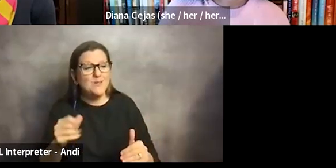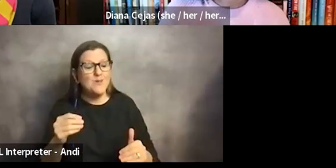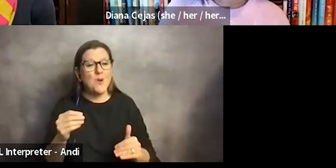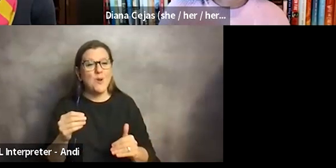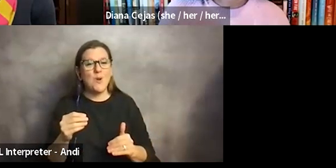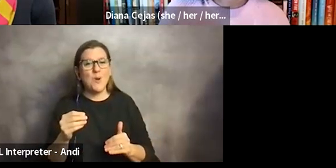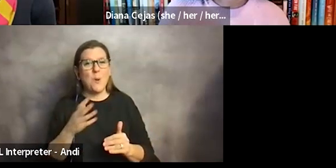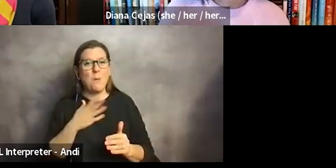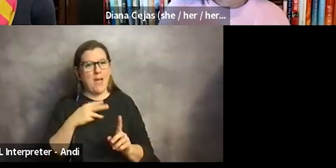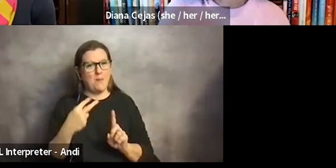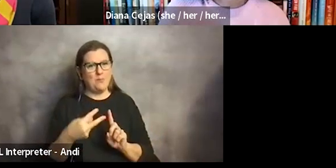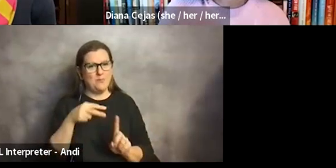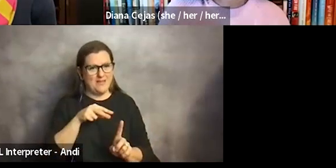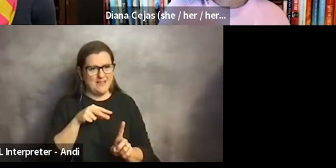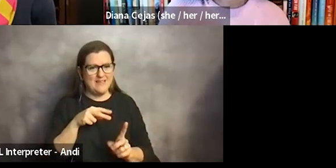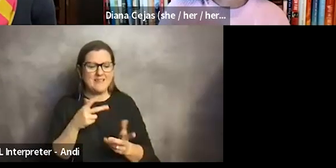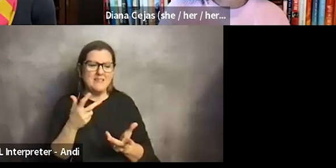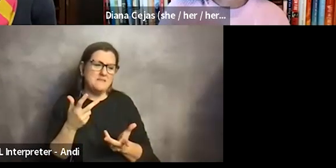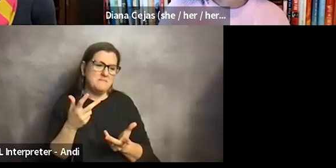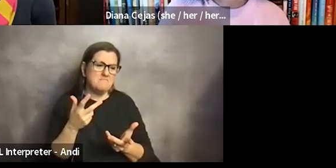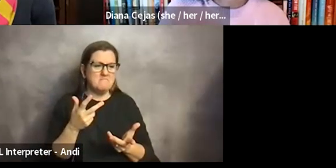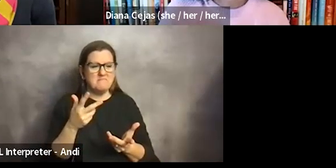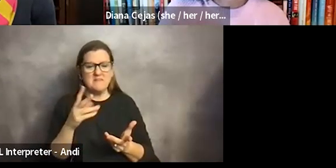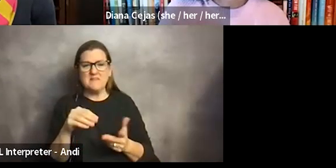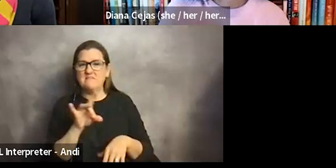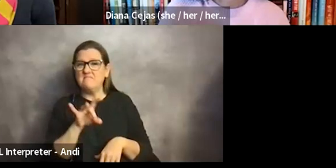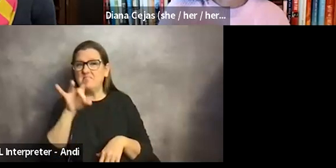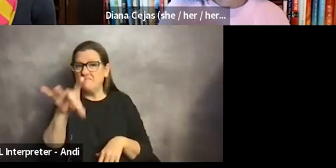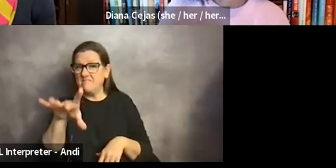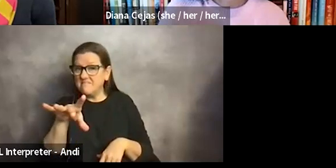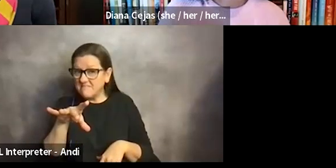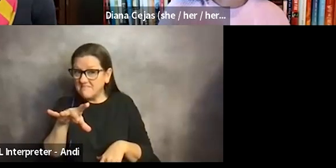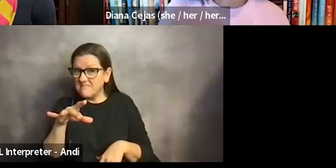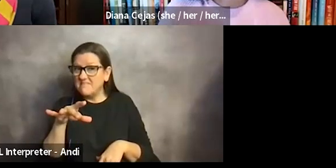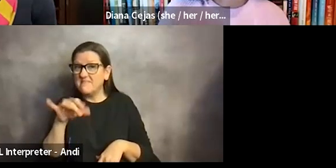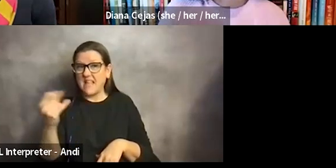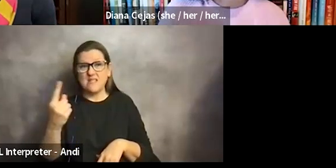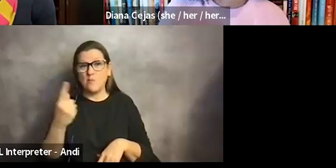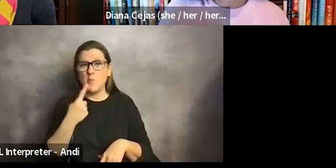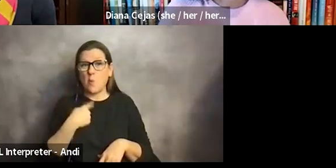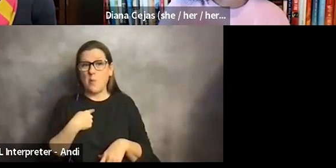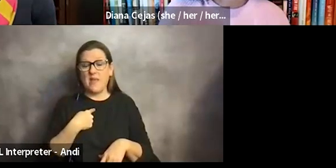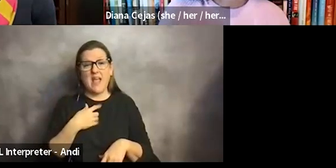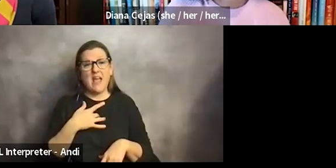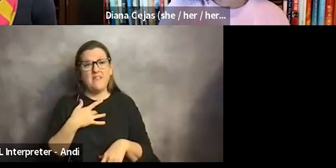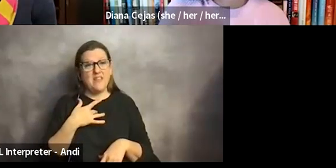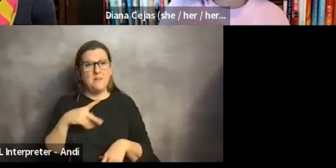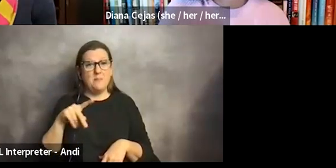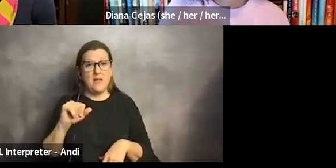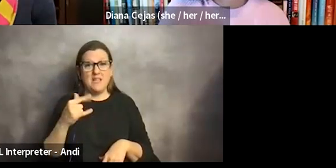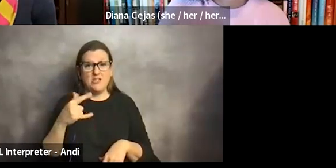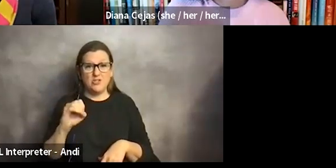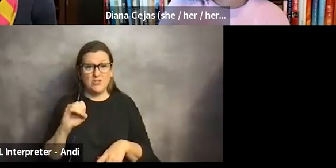my perspective, if I could give people kind of one piece of advice that someone told me, and I feel like Paige thinking nuggetable was,